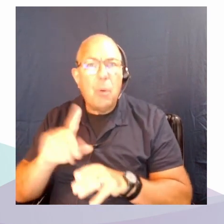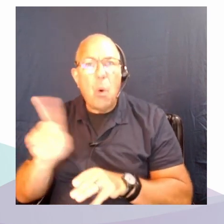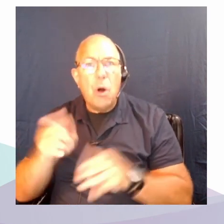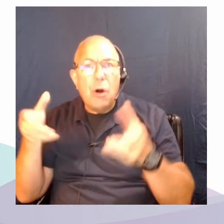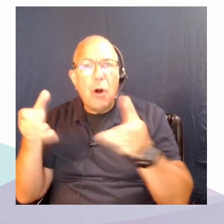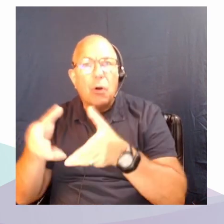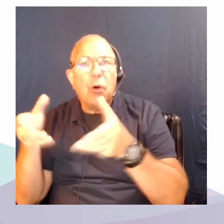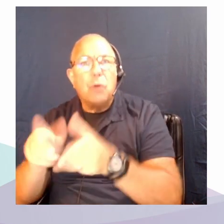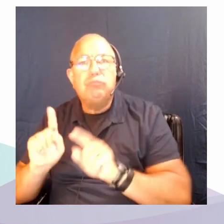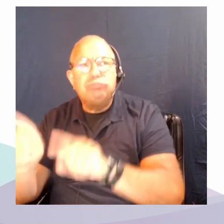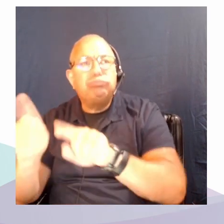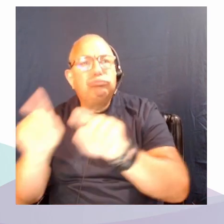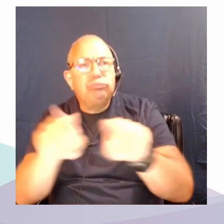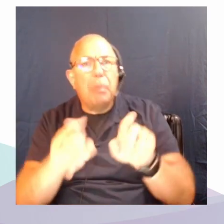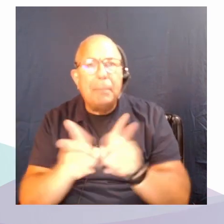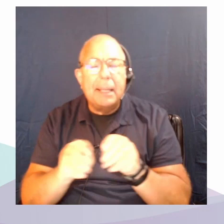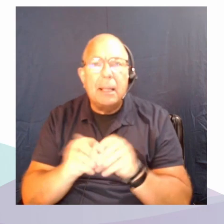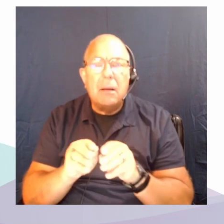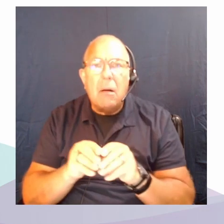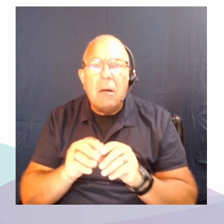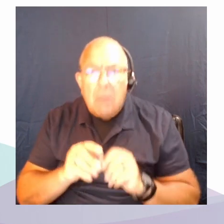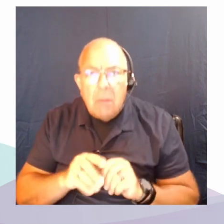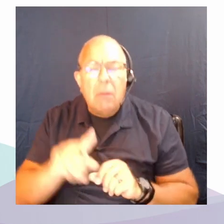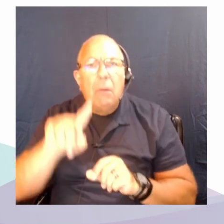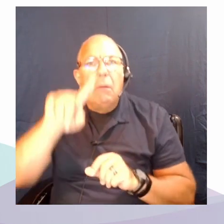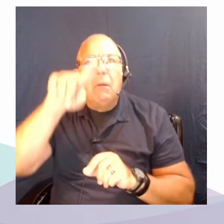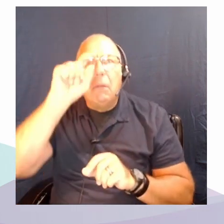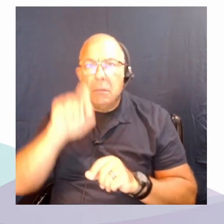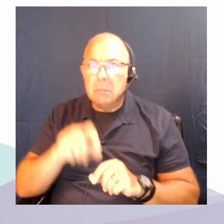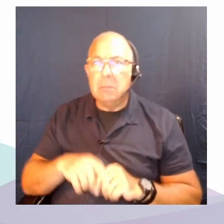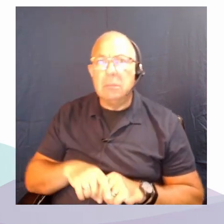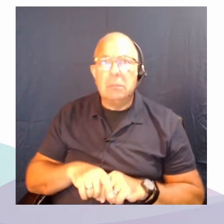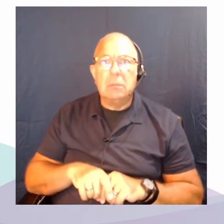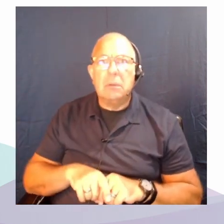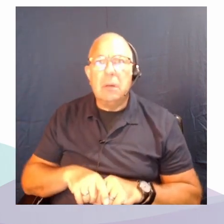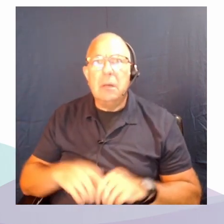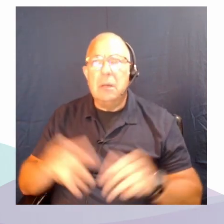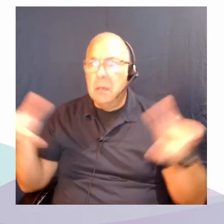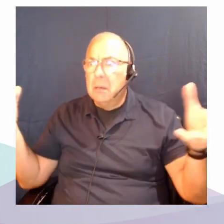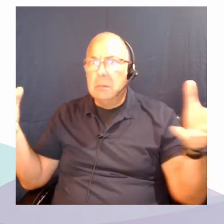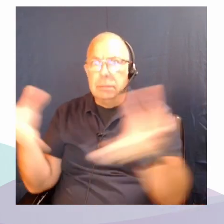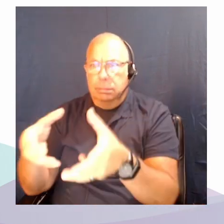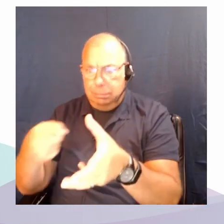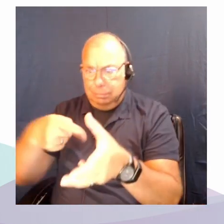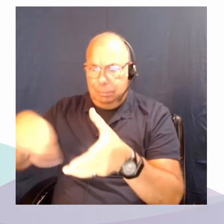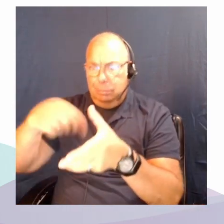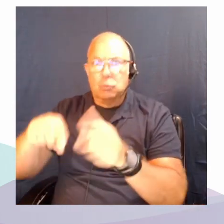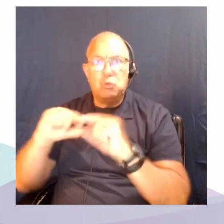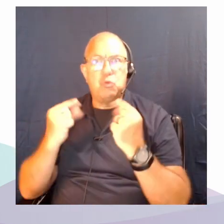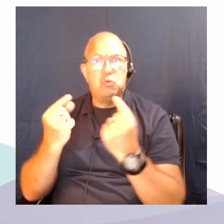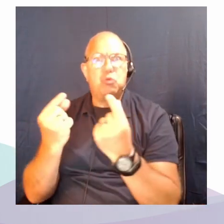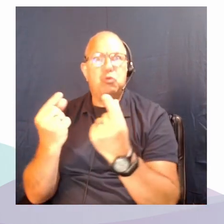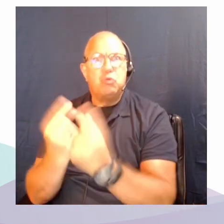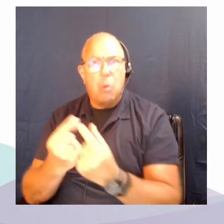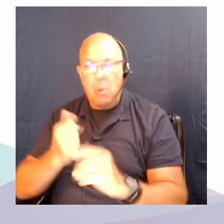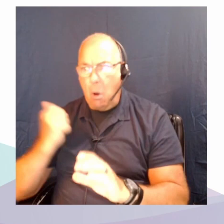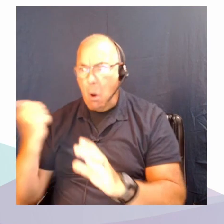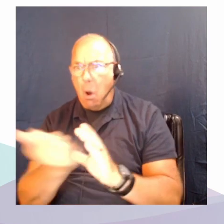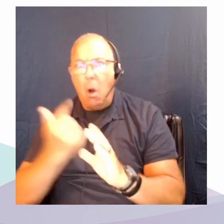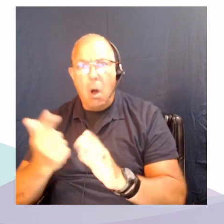And suddenly there was, you know, we tapped into this zeitgeist, and there was all of this excitement and enthusiasm.